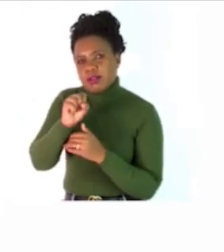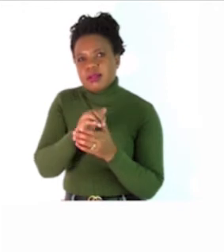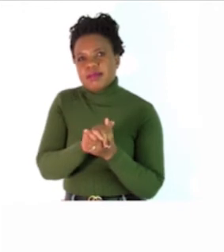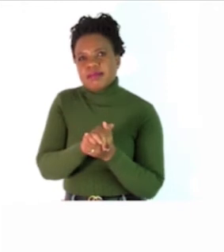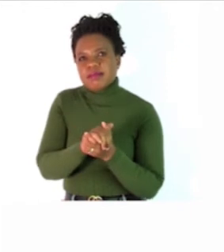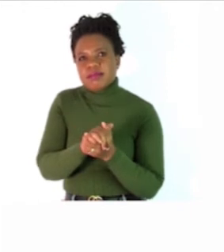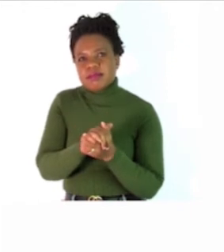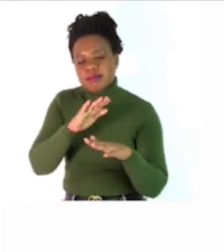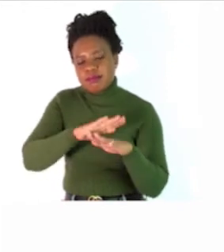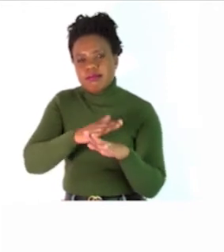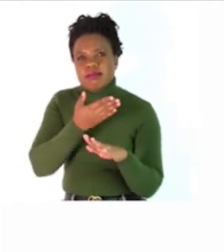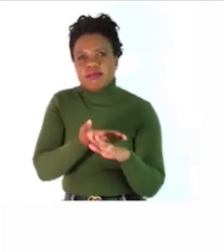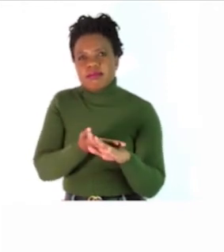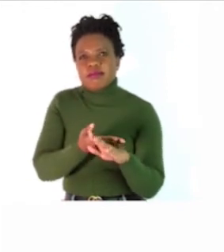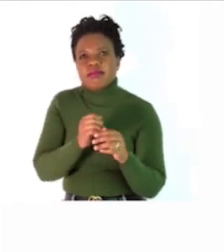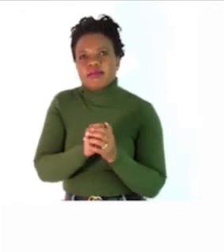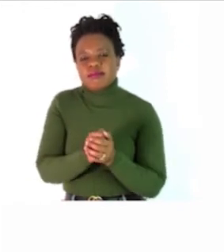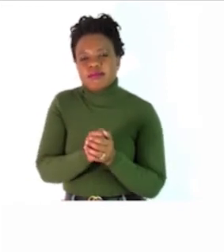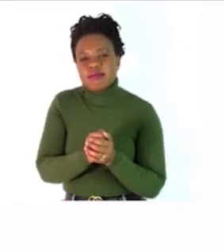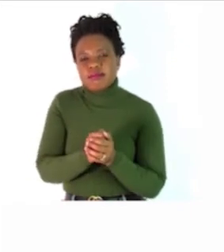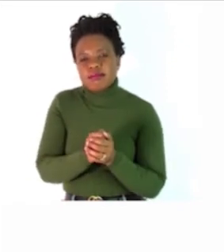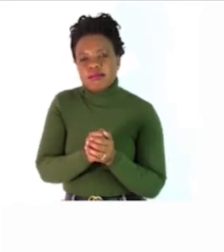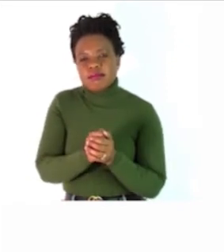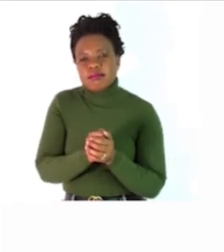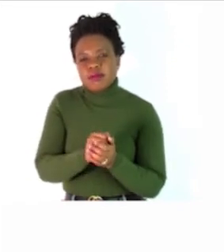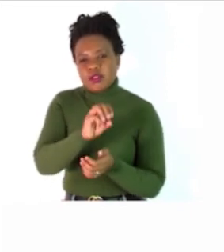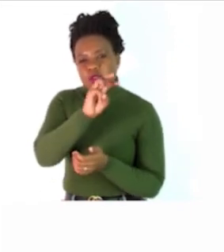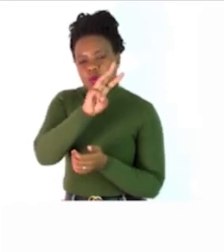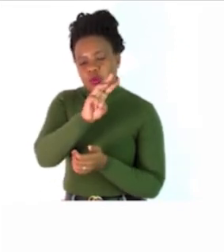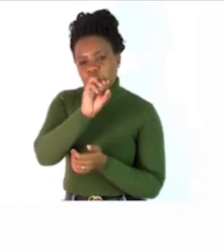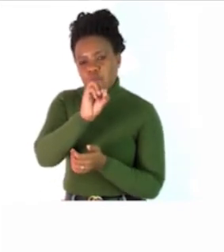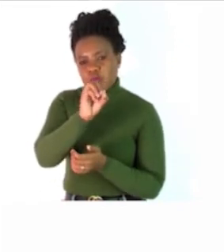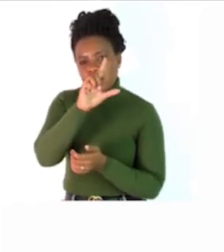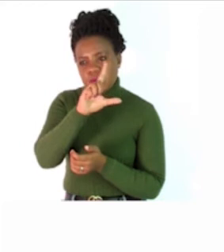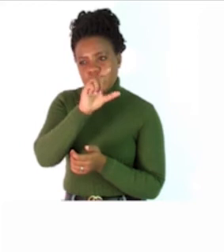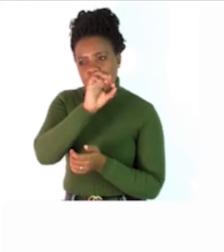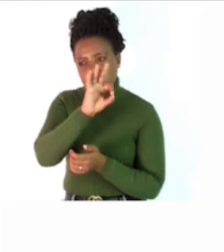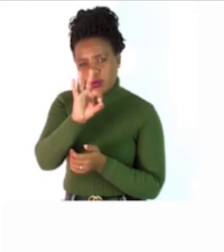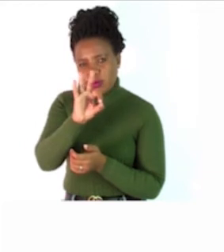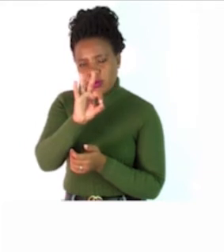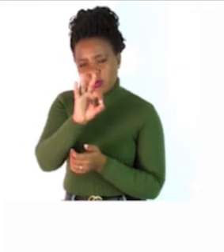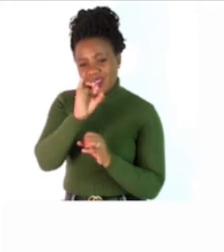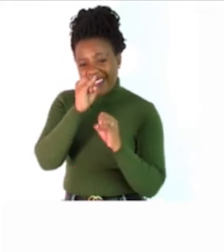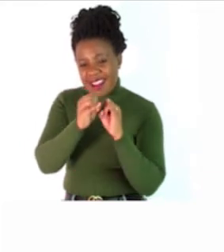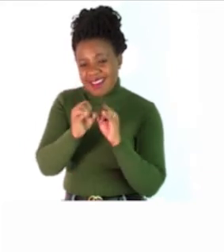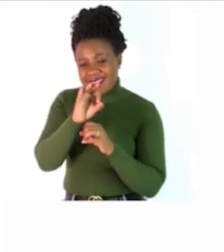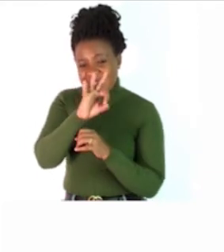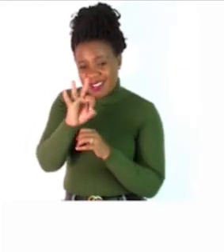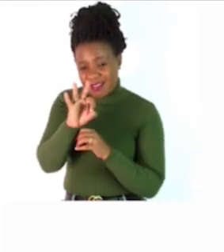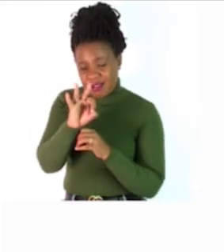let's look at the examples example number one is a wolf the is ending with f